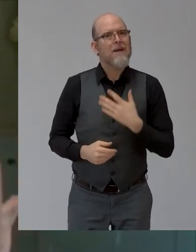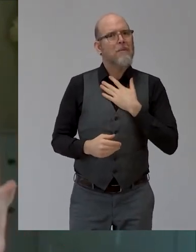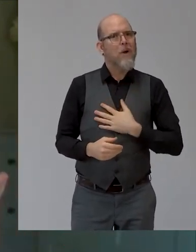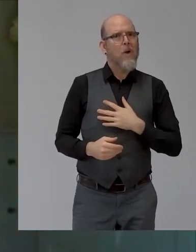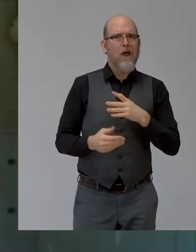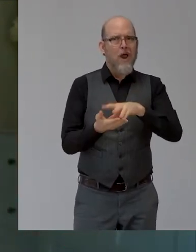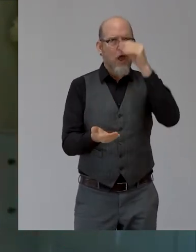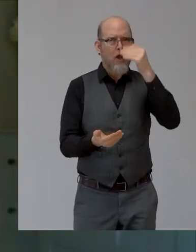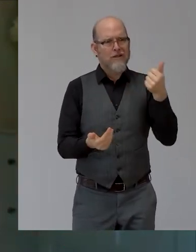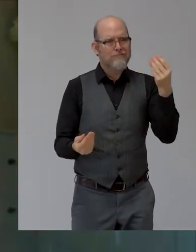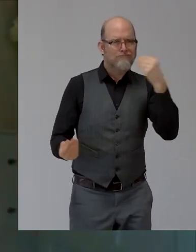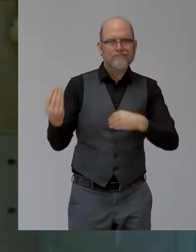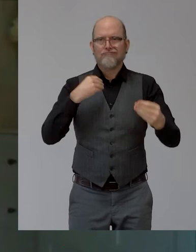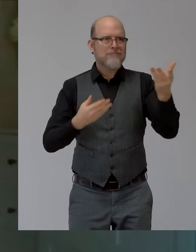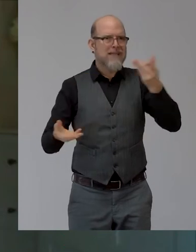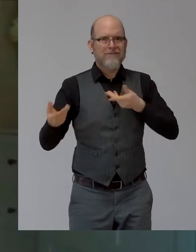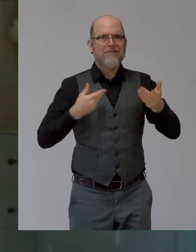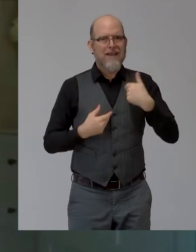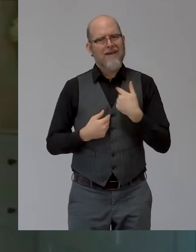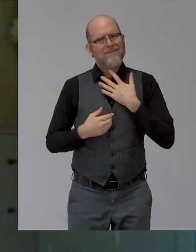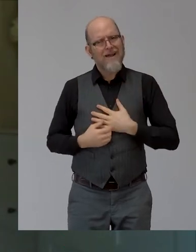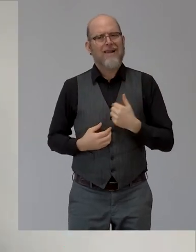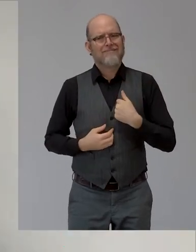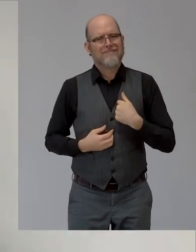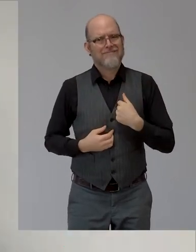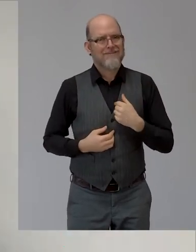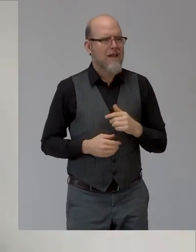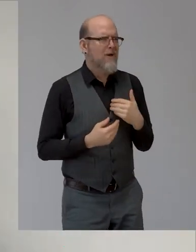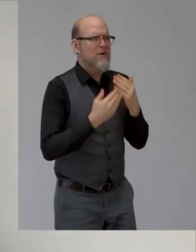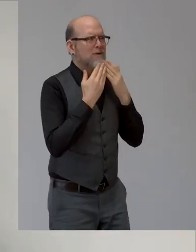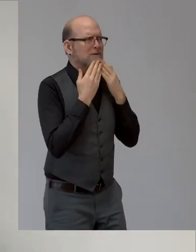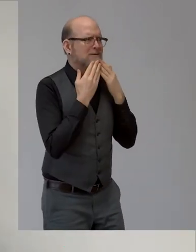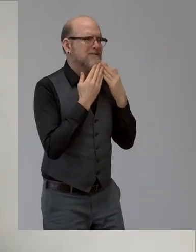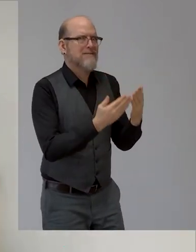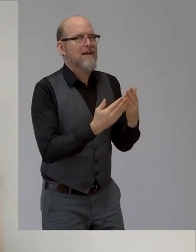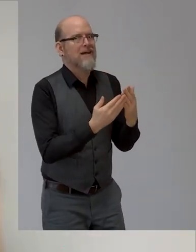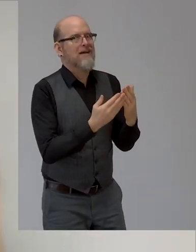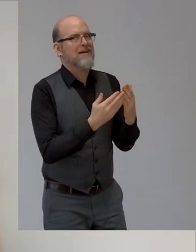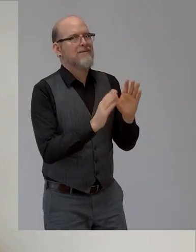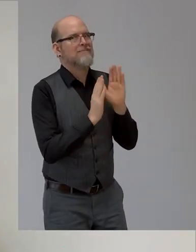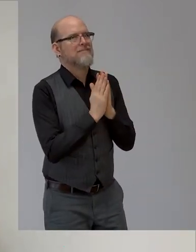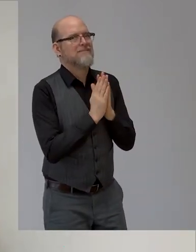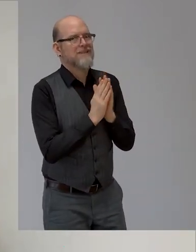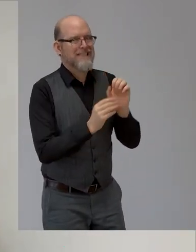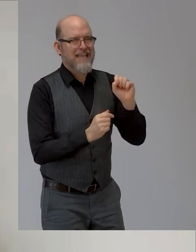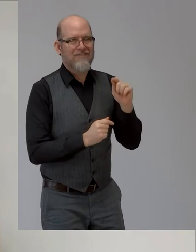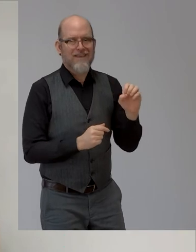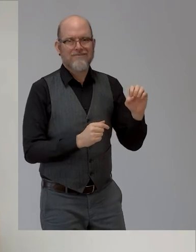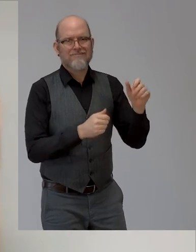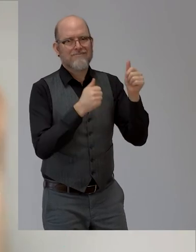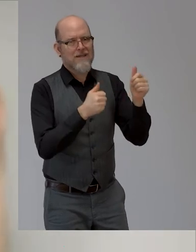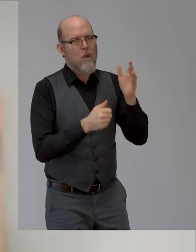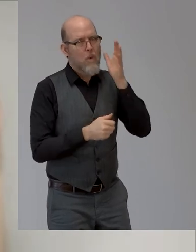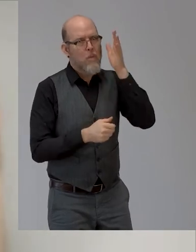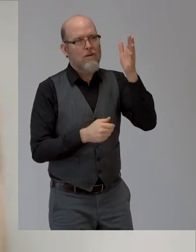probably do at the moment, but there we go. Well, Steven, thank you. And we will be shouting on you for help. Um, and